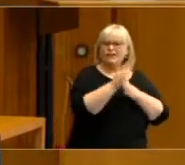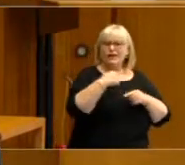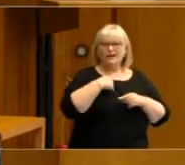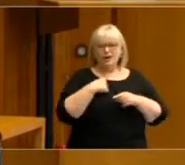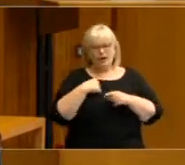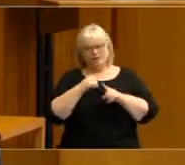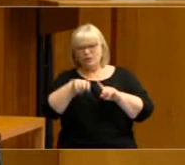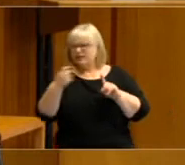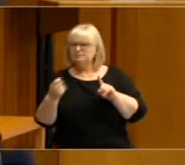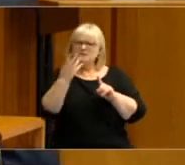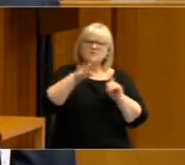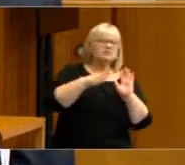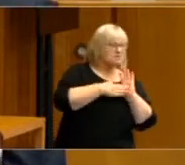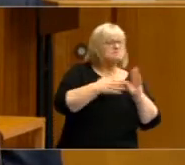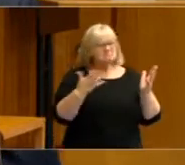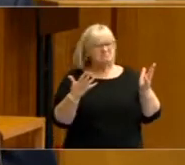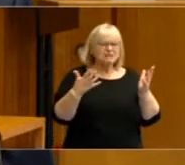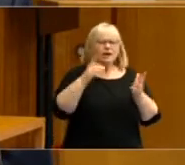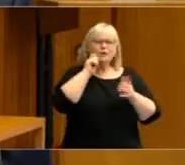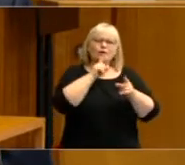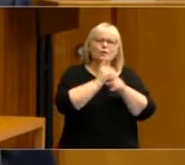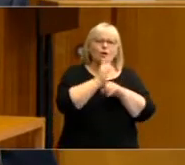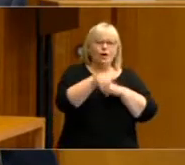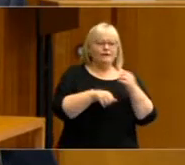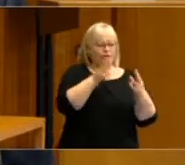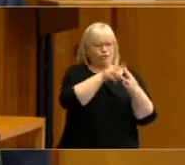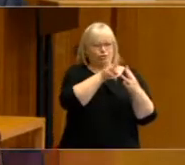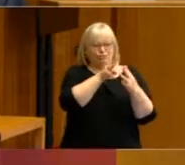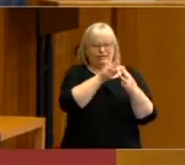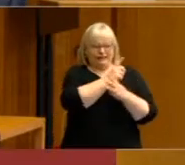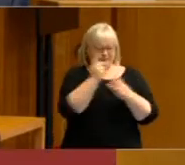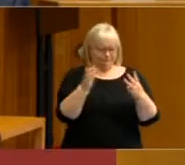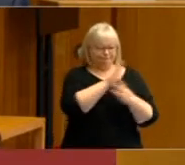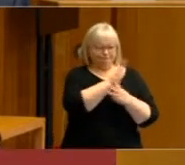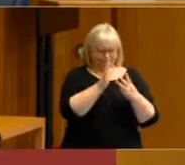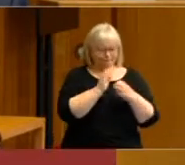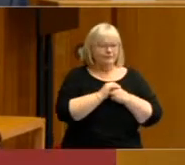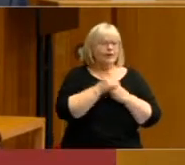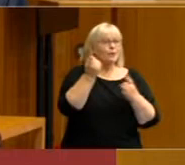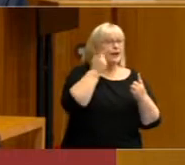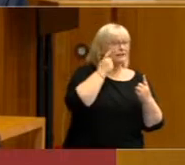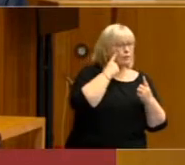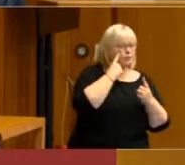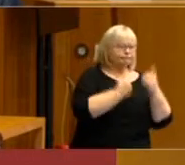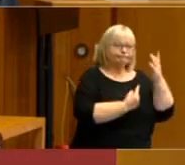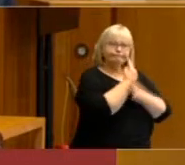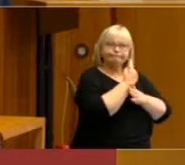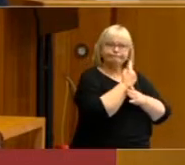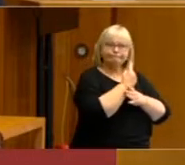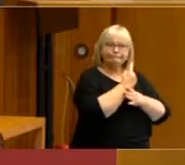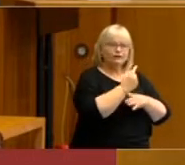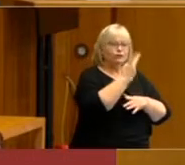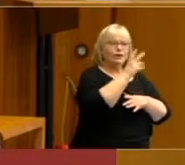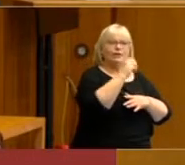next 40 minutes or so is basically talk about three main topics. We look at the result of the 2019